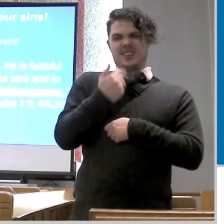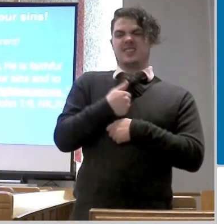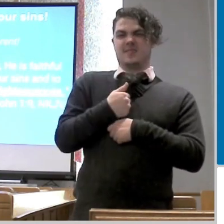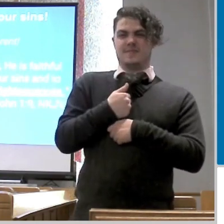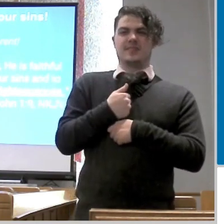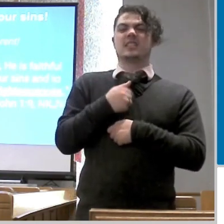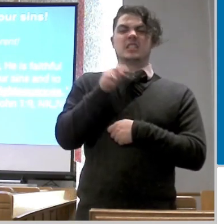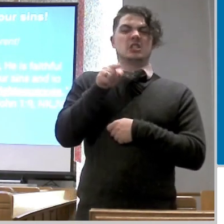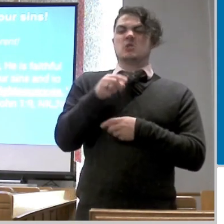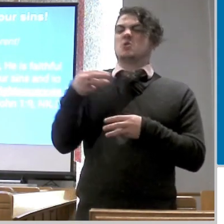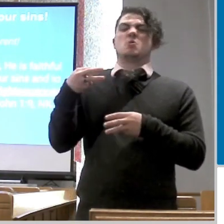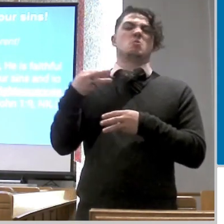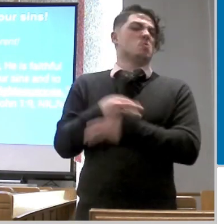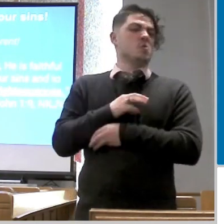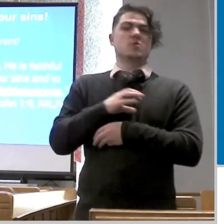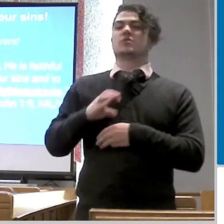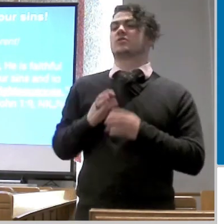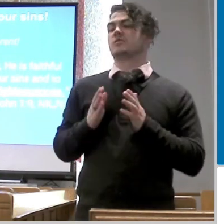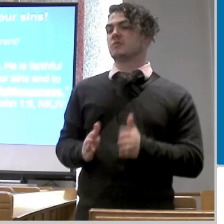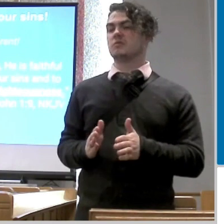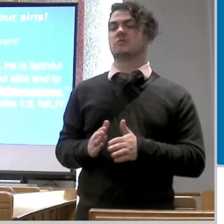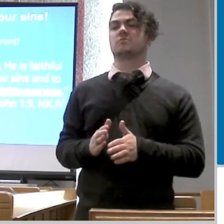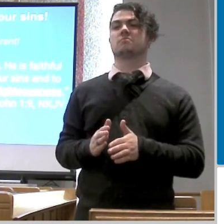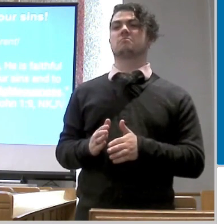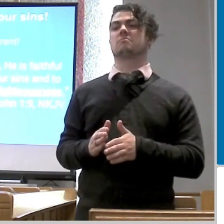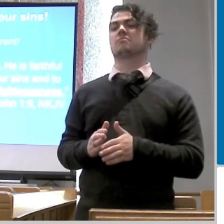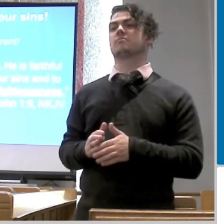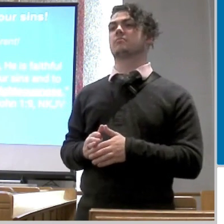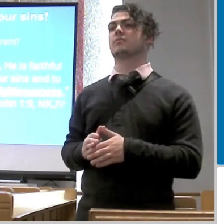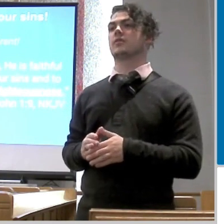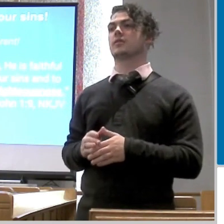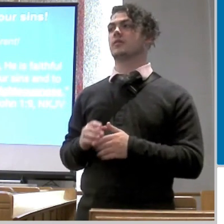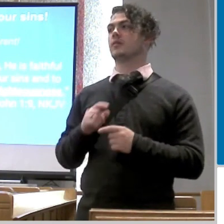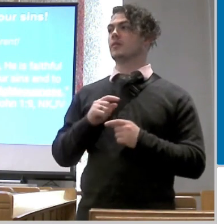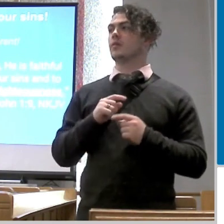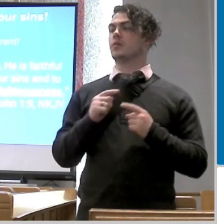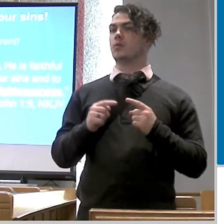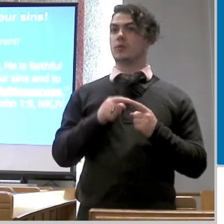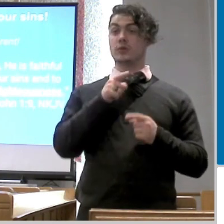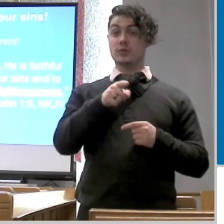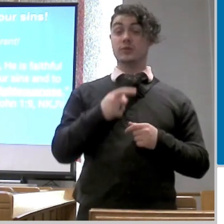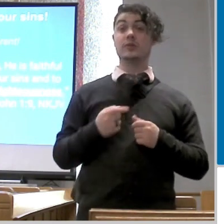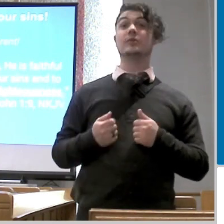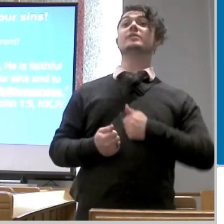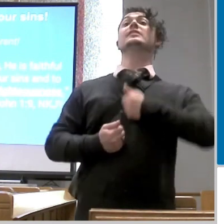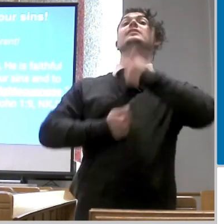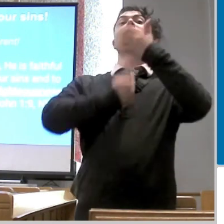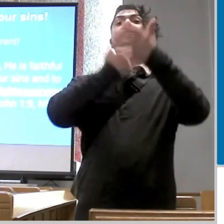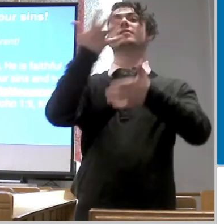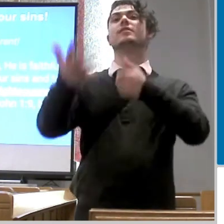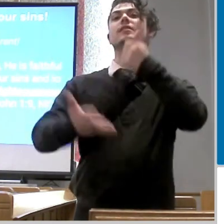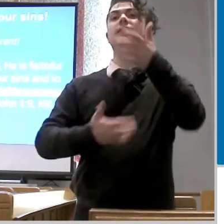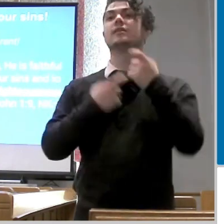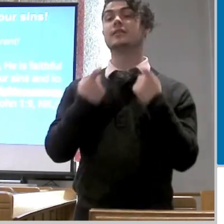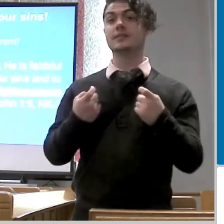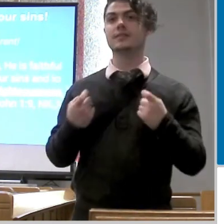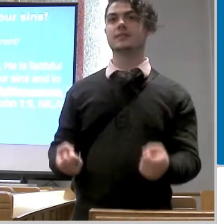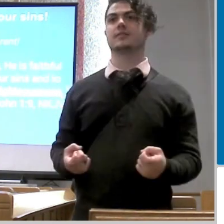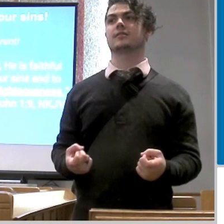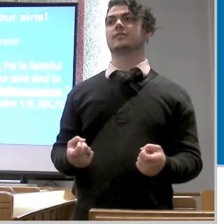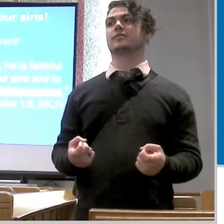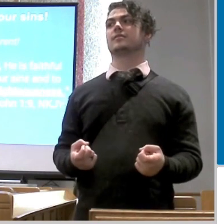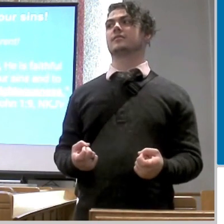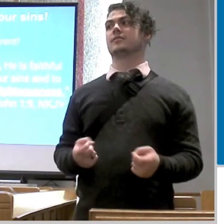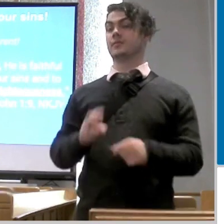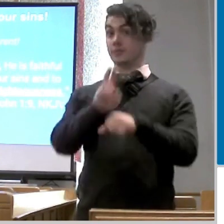and so what do i need to know is that when i put my sins out there i can tell you man when you put your sins out